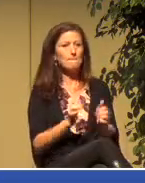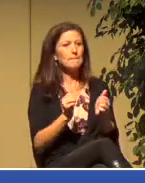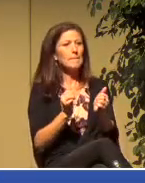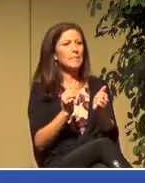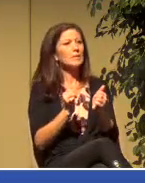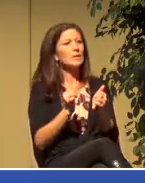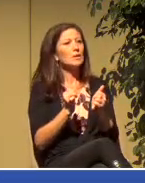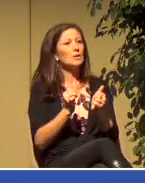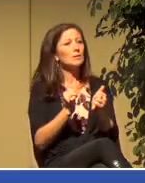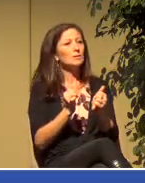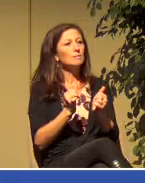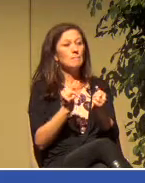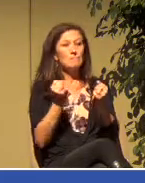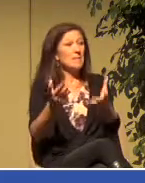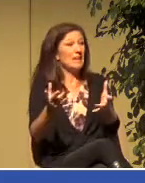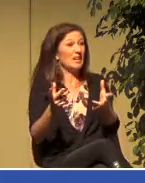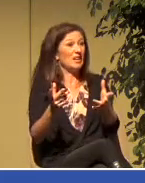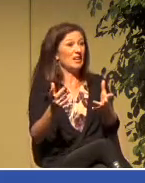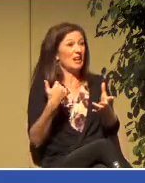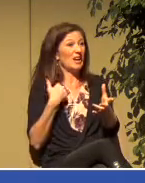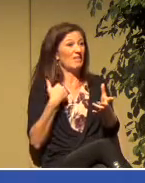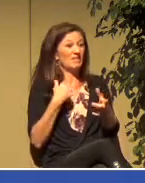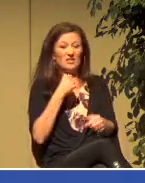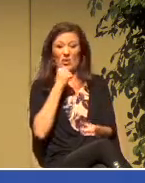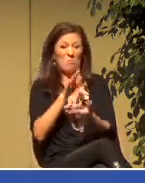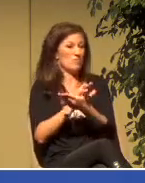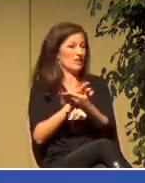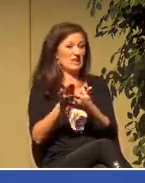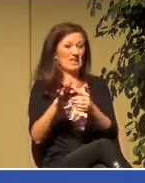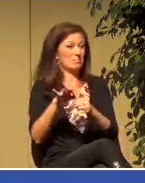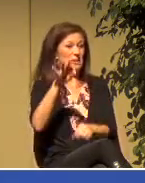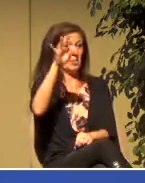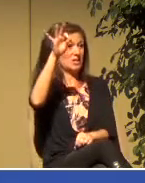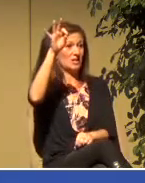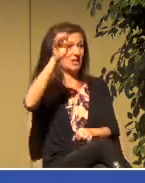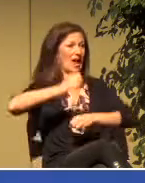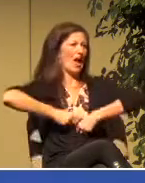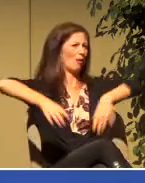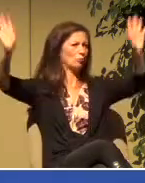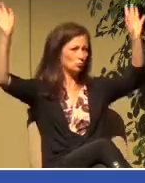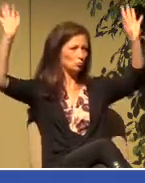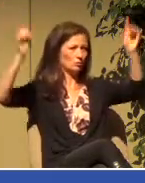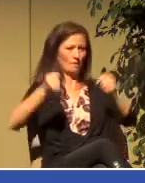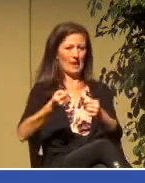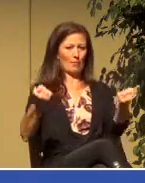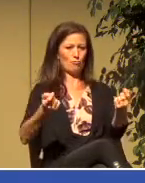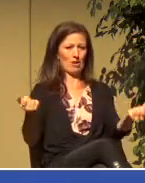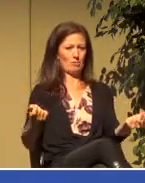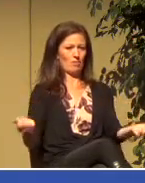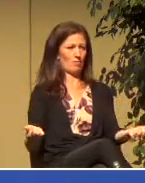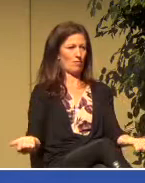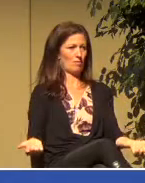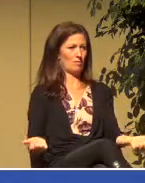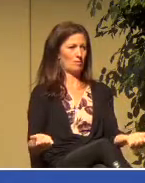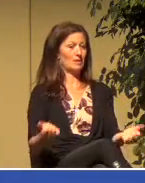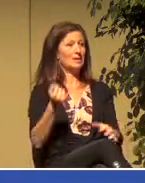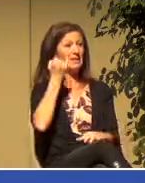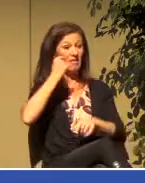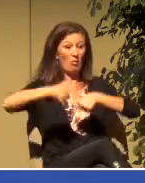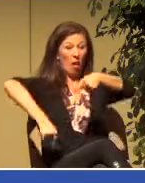came out from many. Many who were paralyzed or lame were healed.